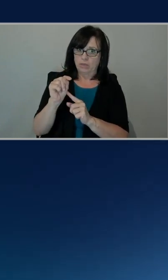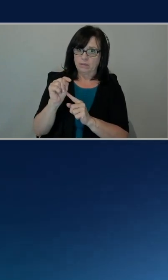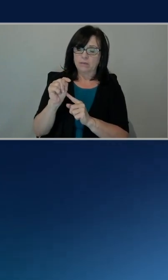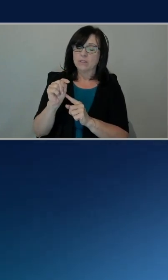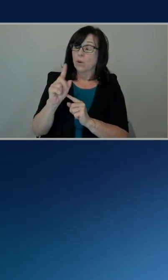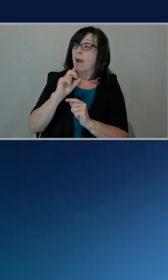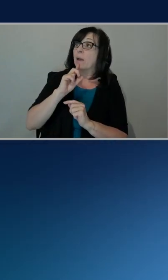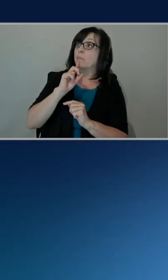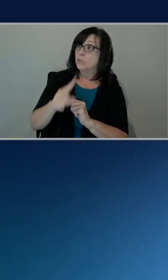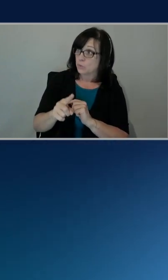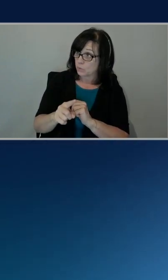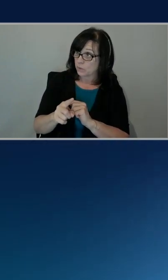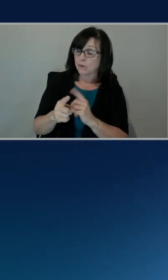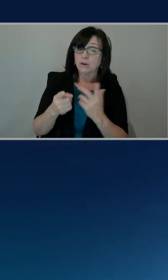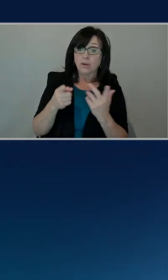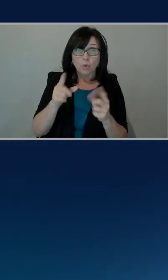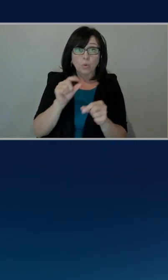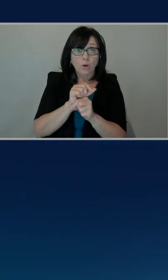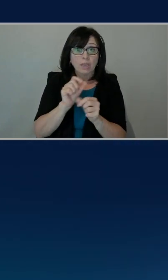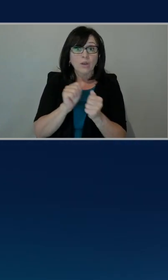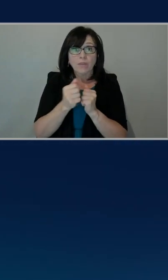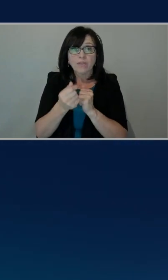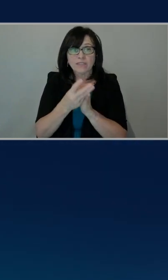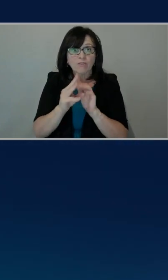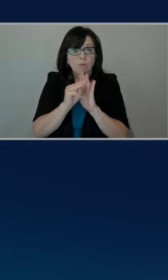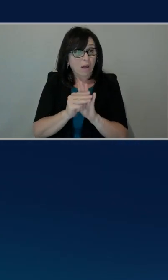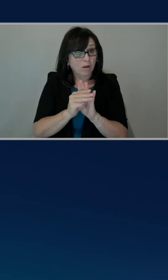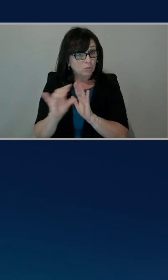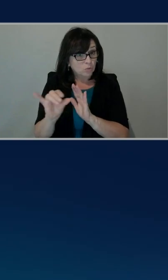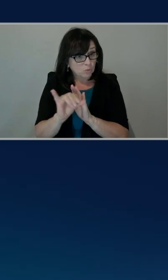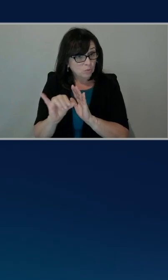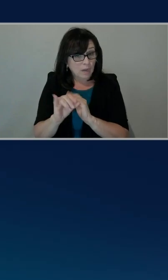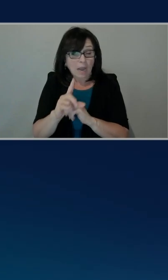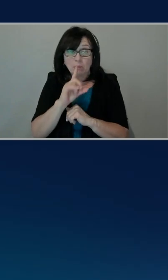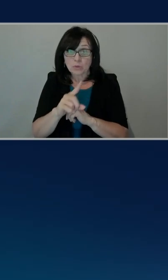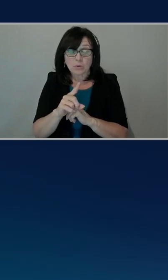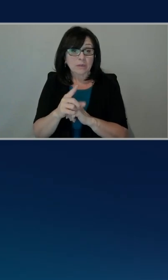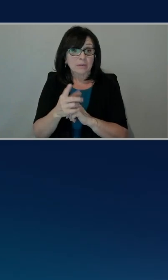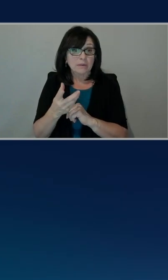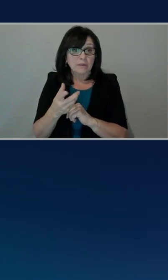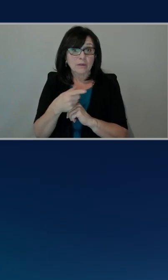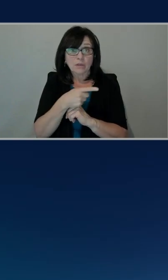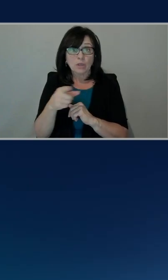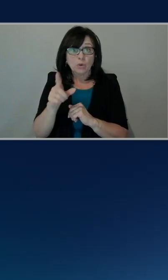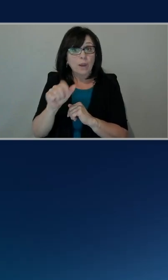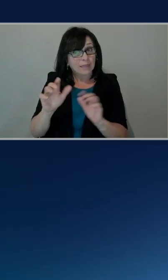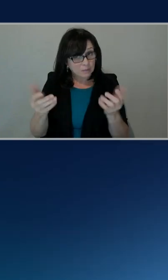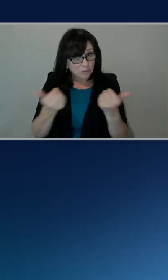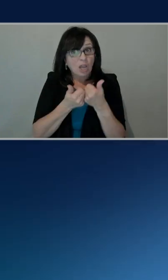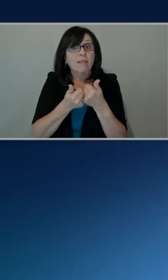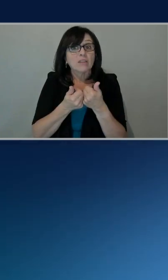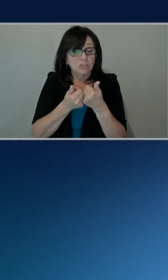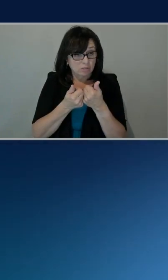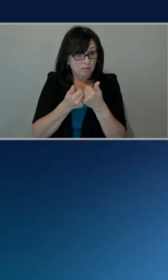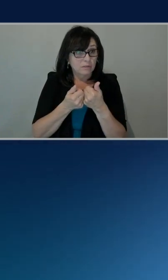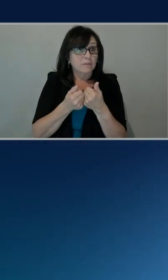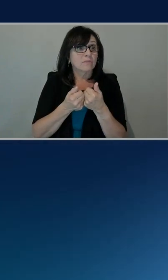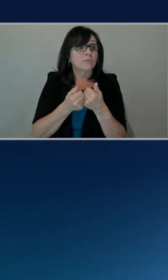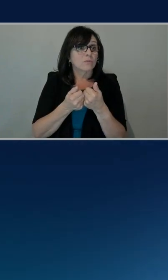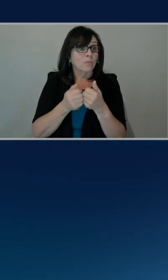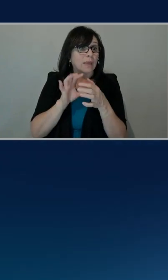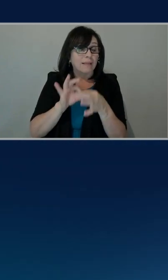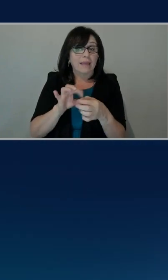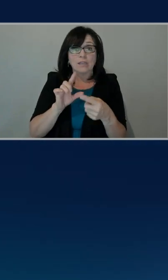sure, right, you're also working with several models here, too. I'm sure you had some challenges around, you know,